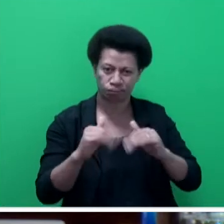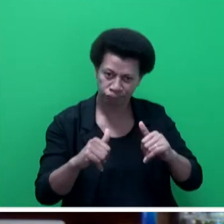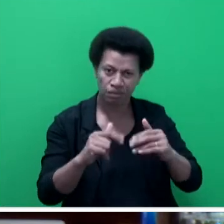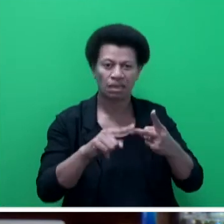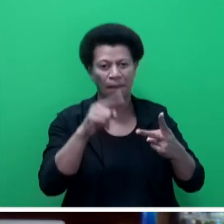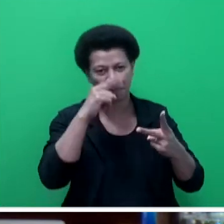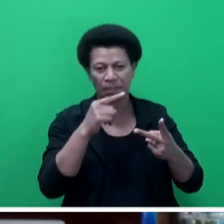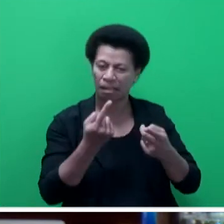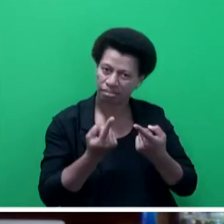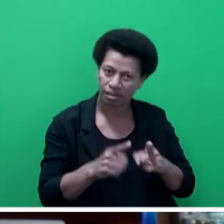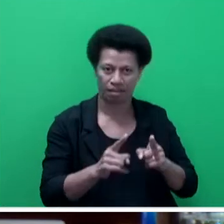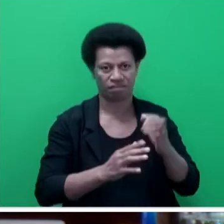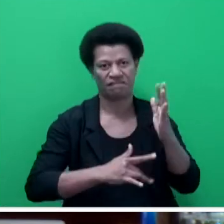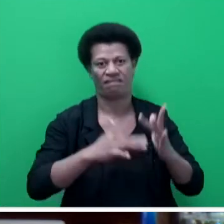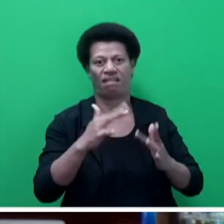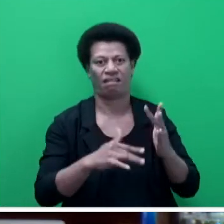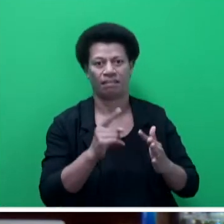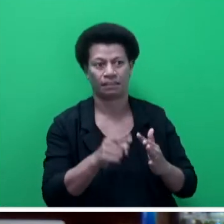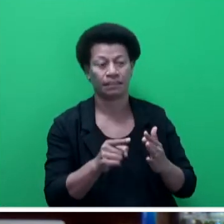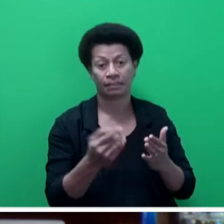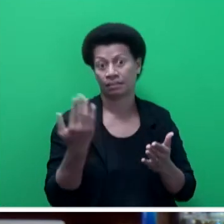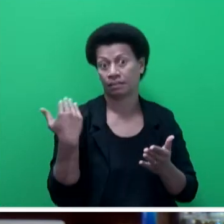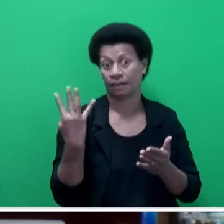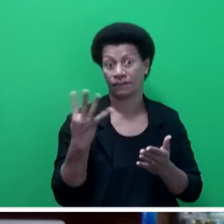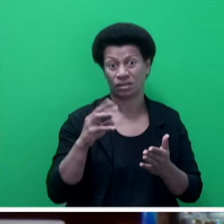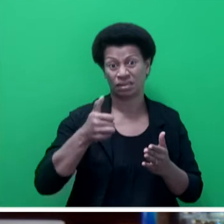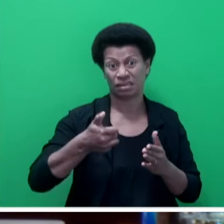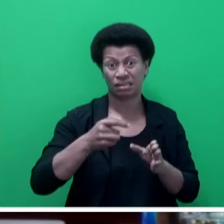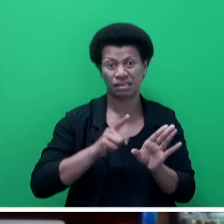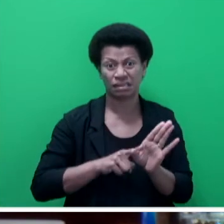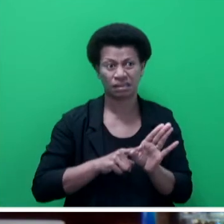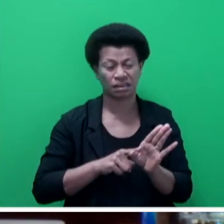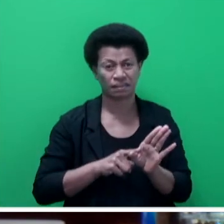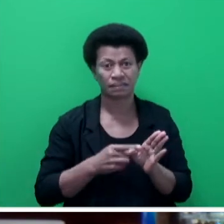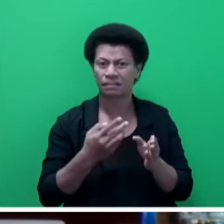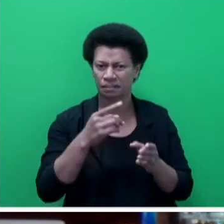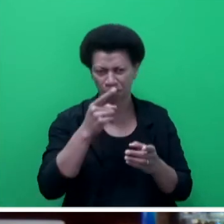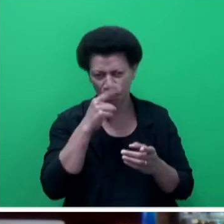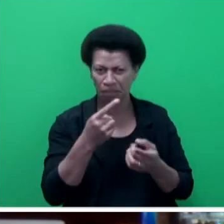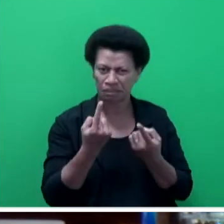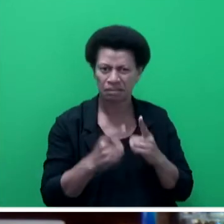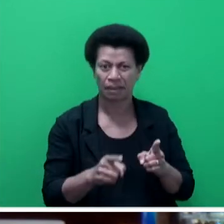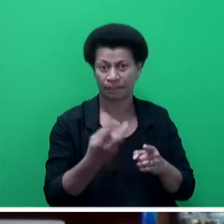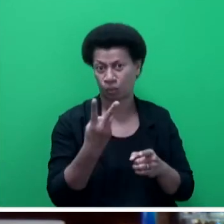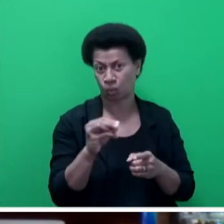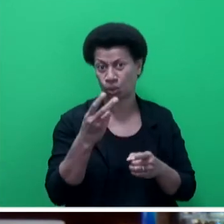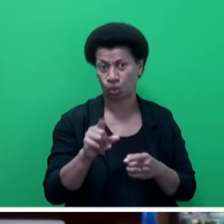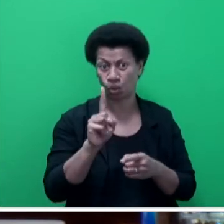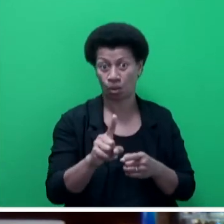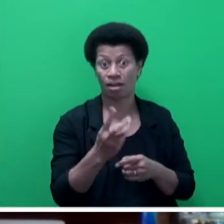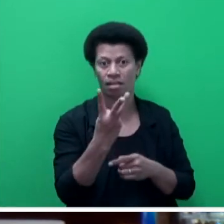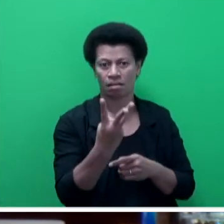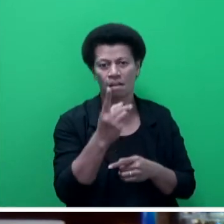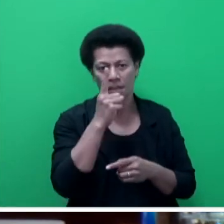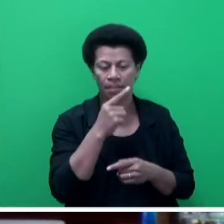in the last five years, 46 persons lost their lives in fire incidents. In 2021, there were three deaths